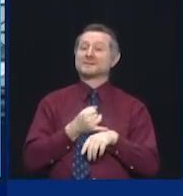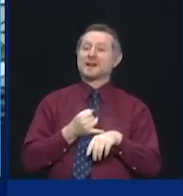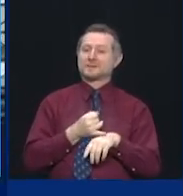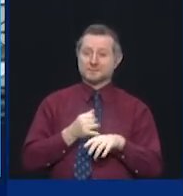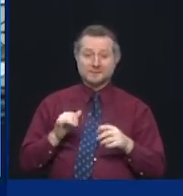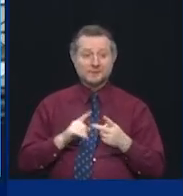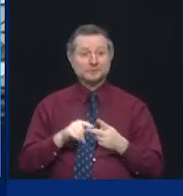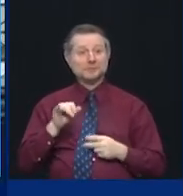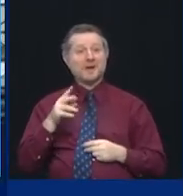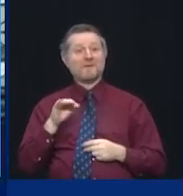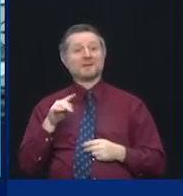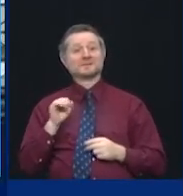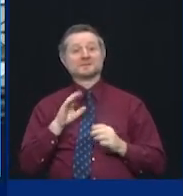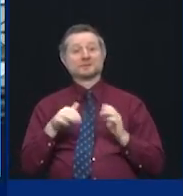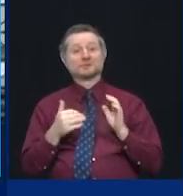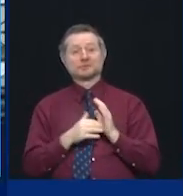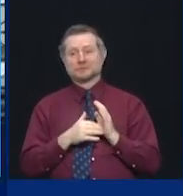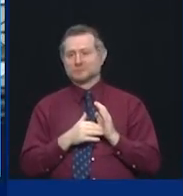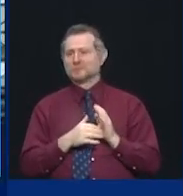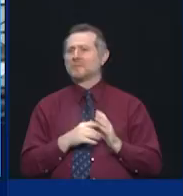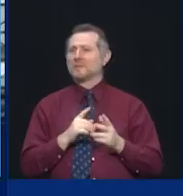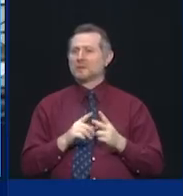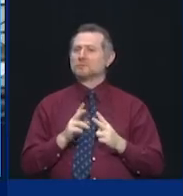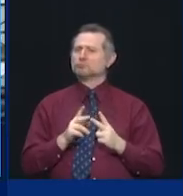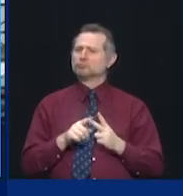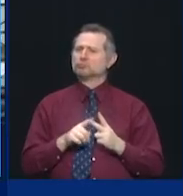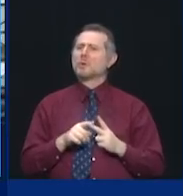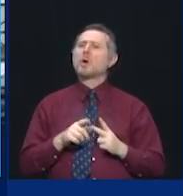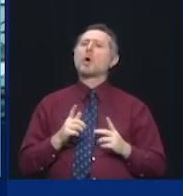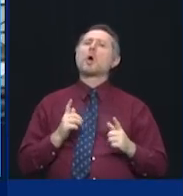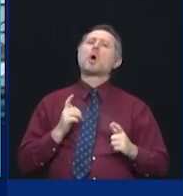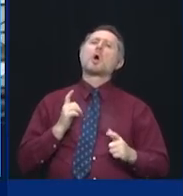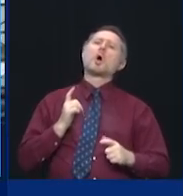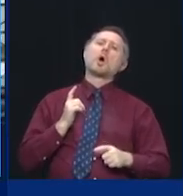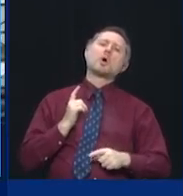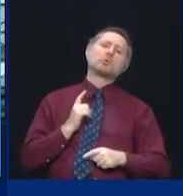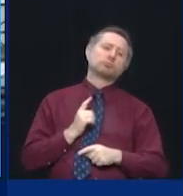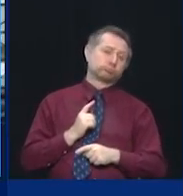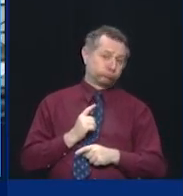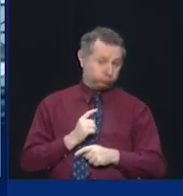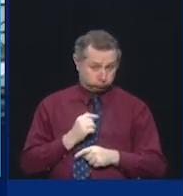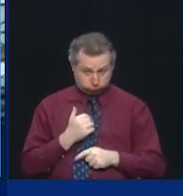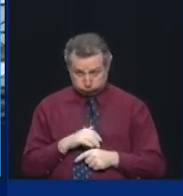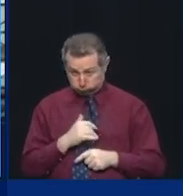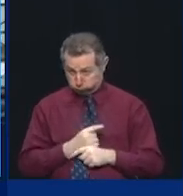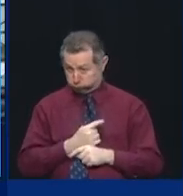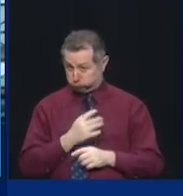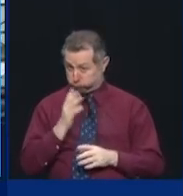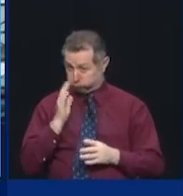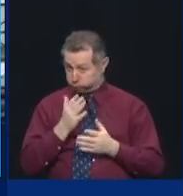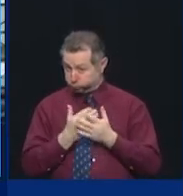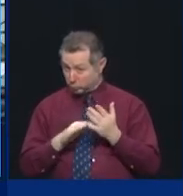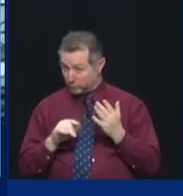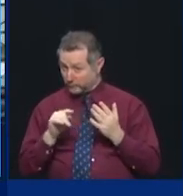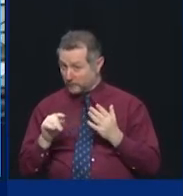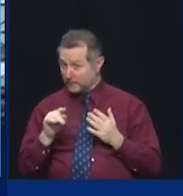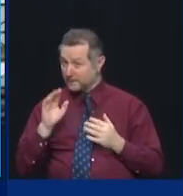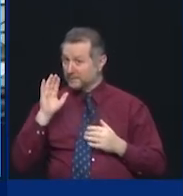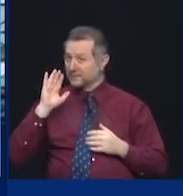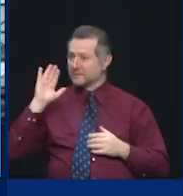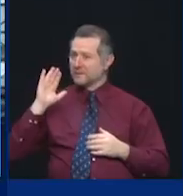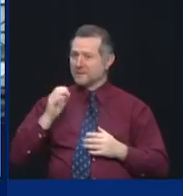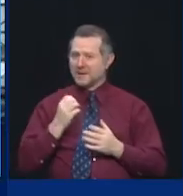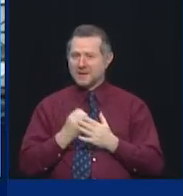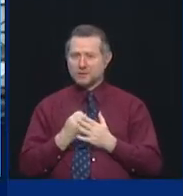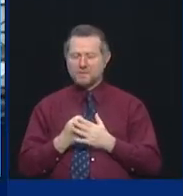It was part, ironically, of that economic rejuvenation. We're going to make